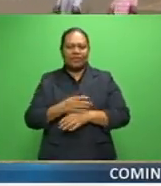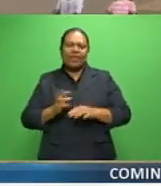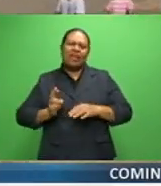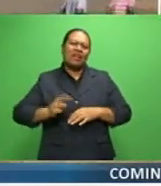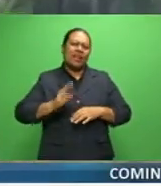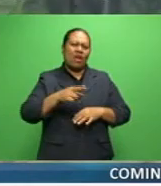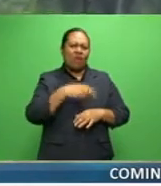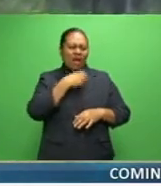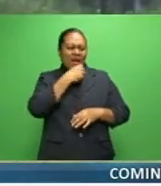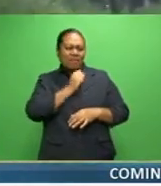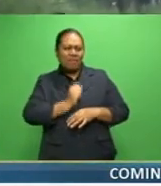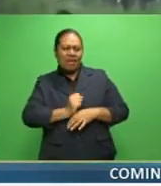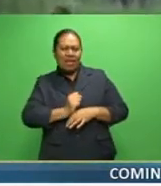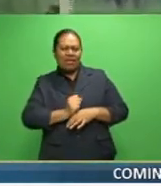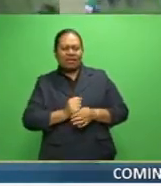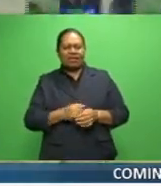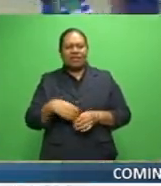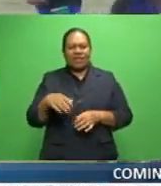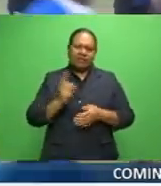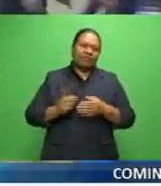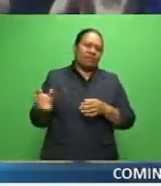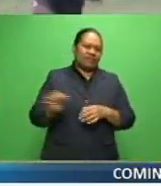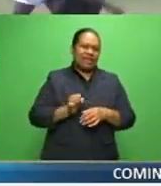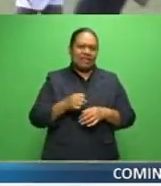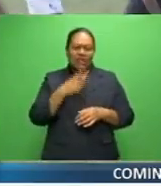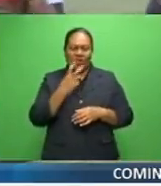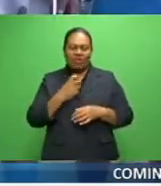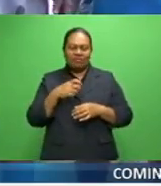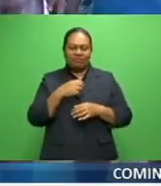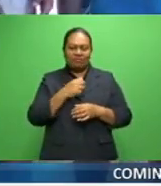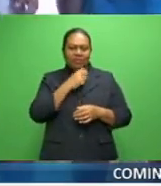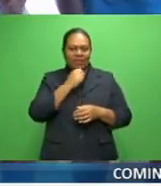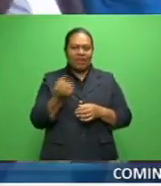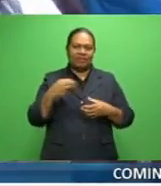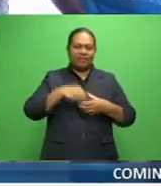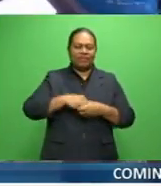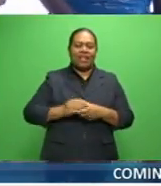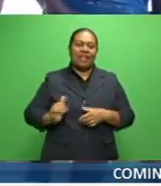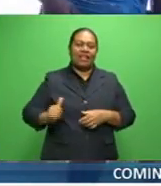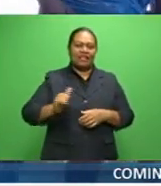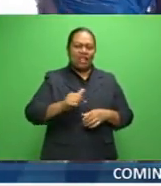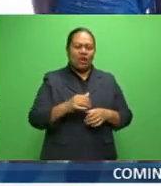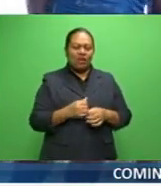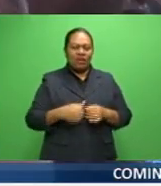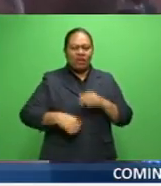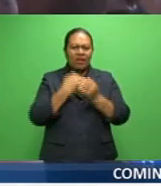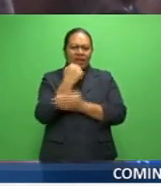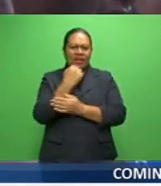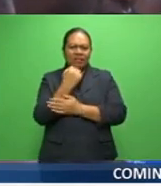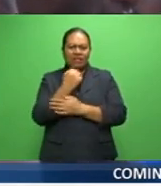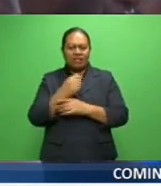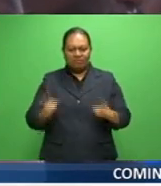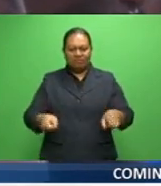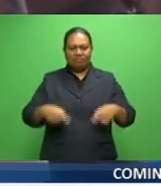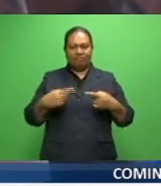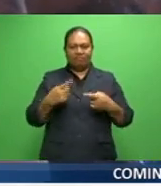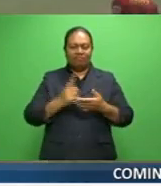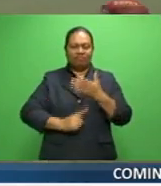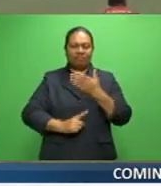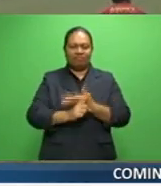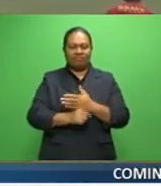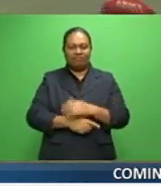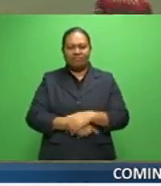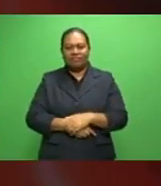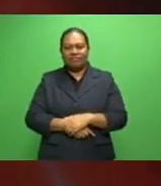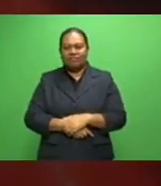Rewa football take on underdogs tag. And a sour rugby expect uphill battle. Listen more after the break.